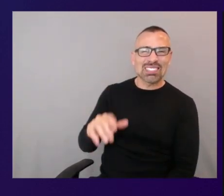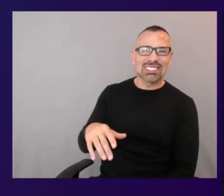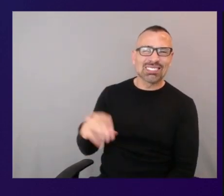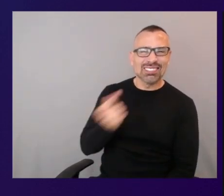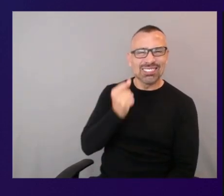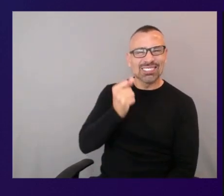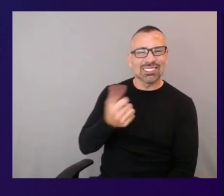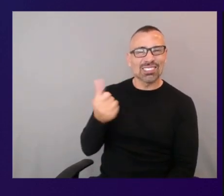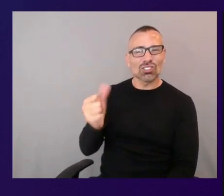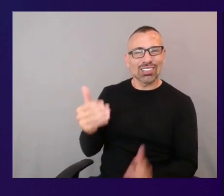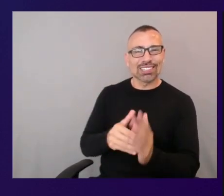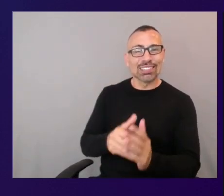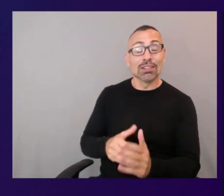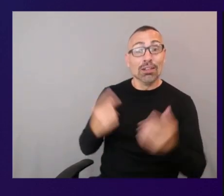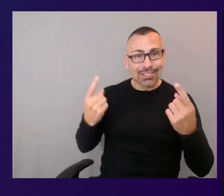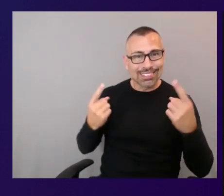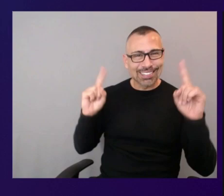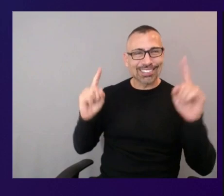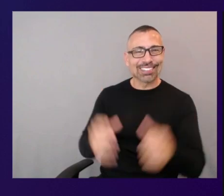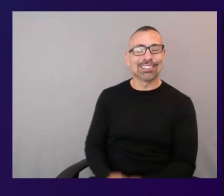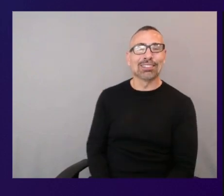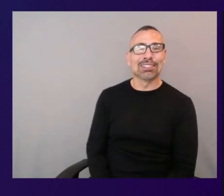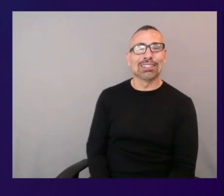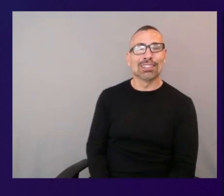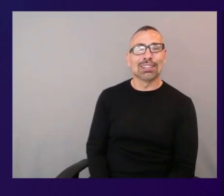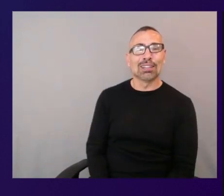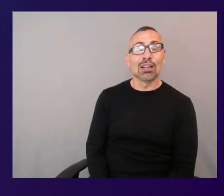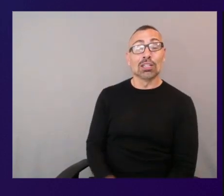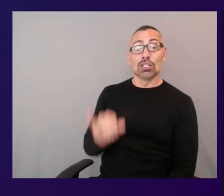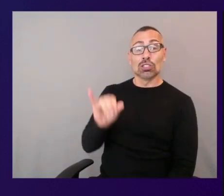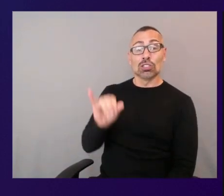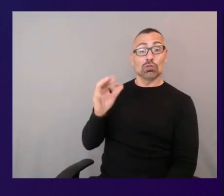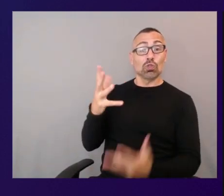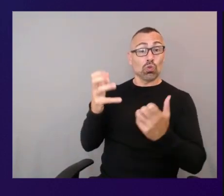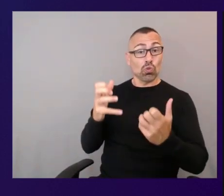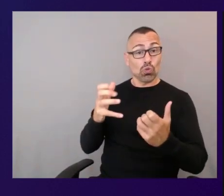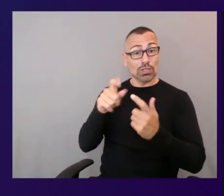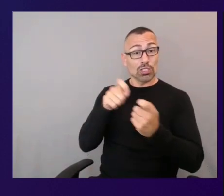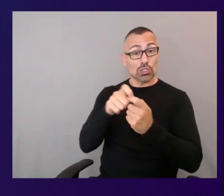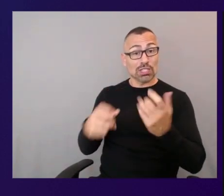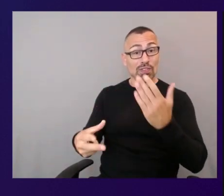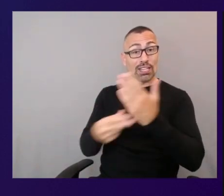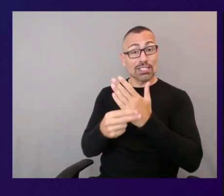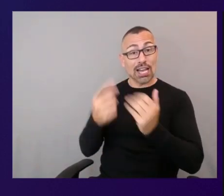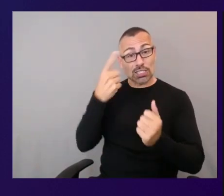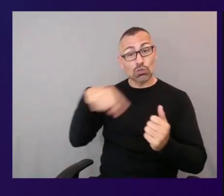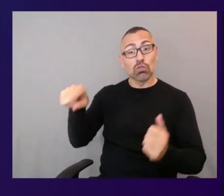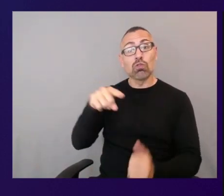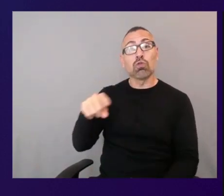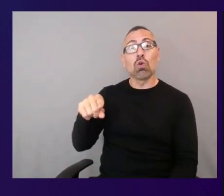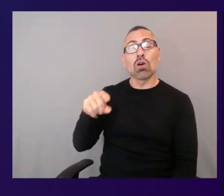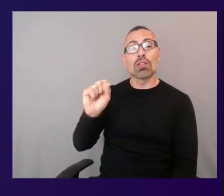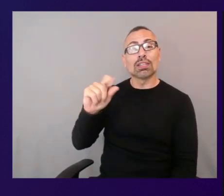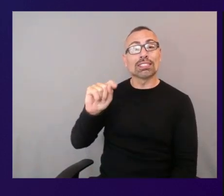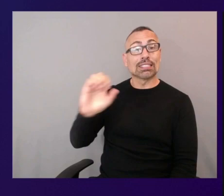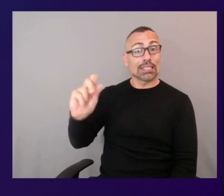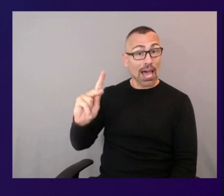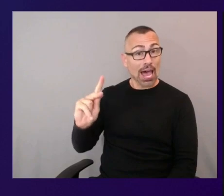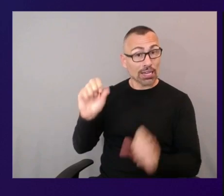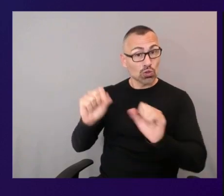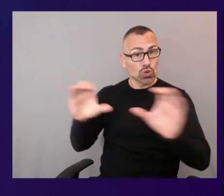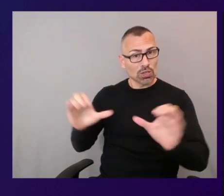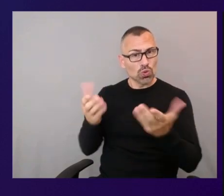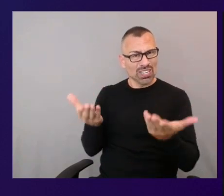we go cool so if you want to specify tags for this stack you can do so here i'm going to go ahead and leave everything as default